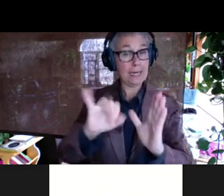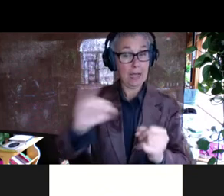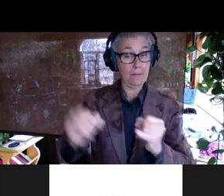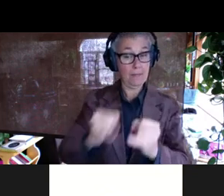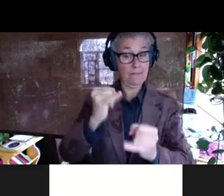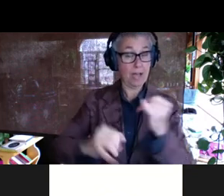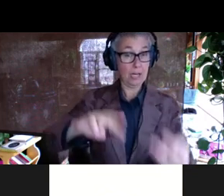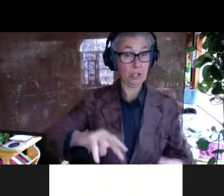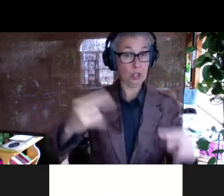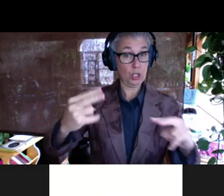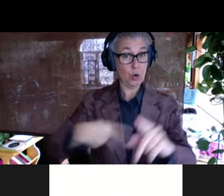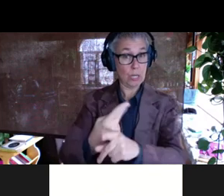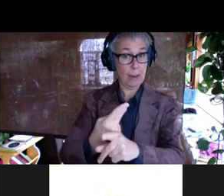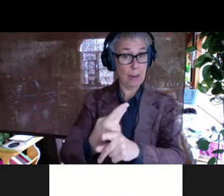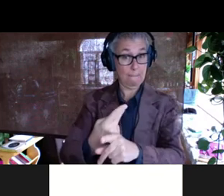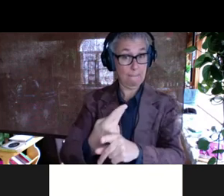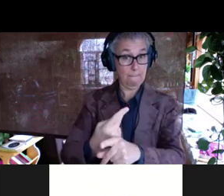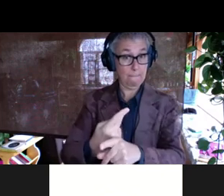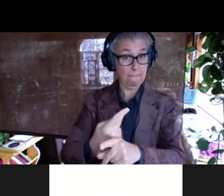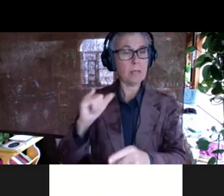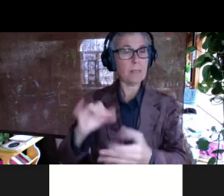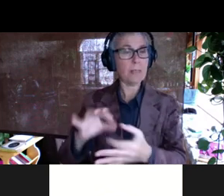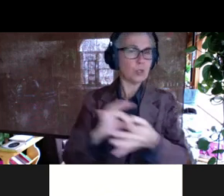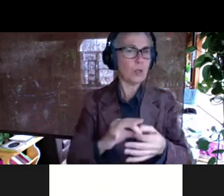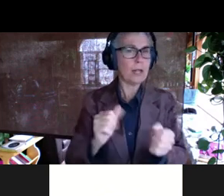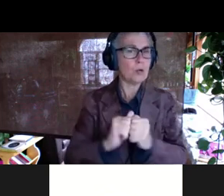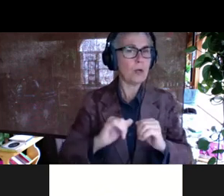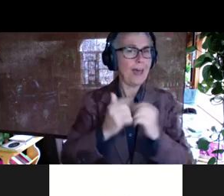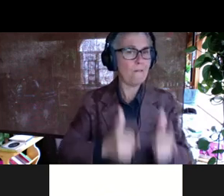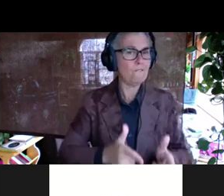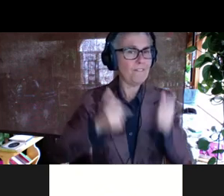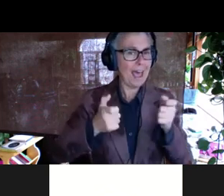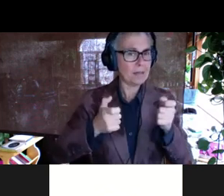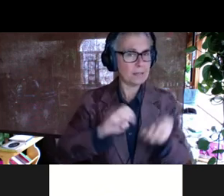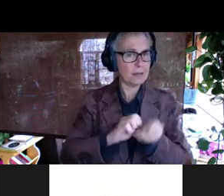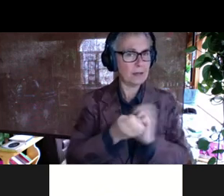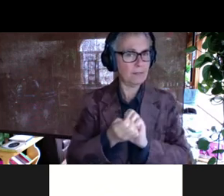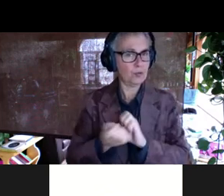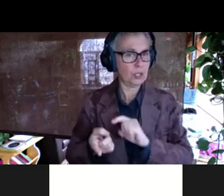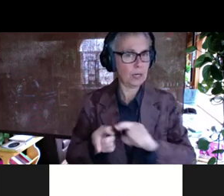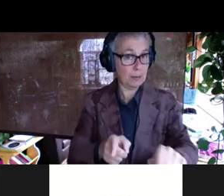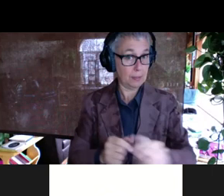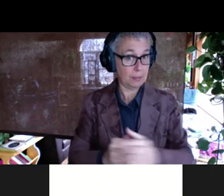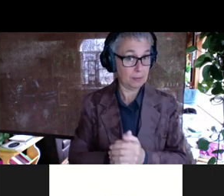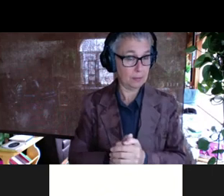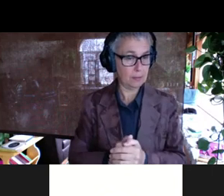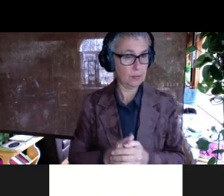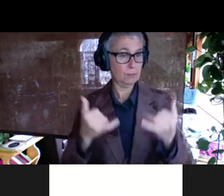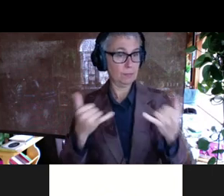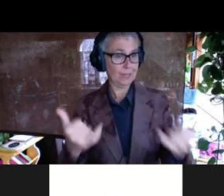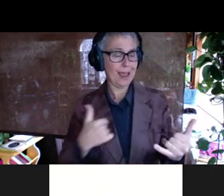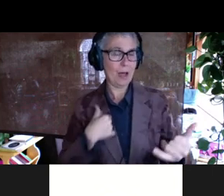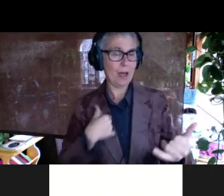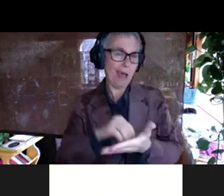was related to how fast the evolution occurred. So now I've annotated these